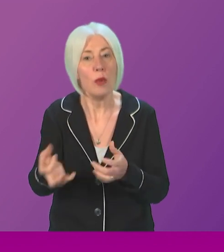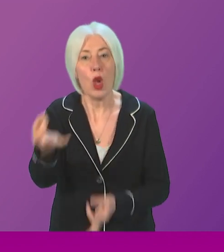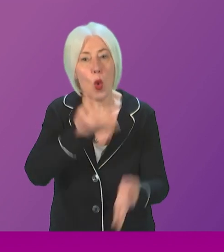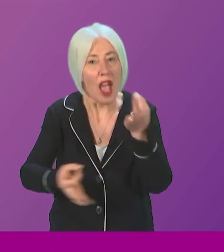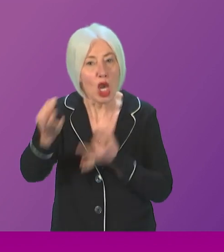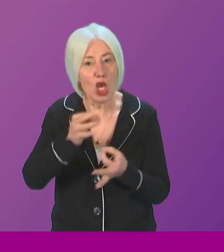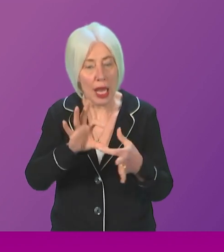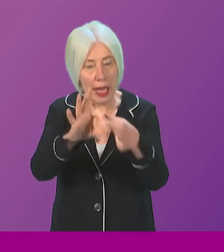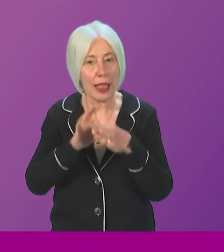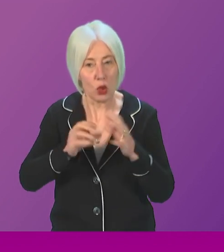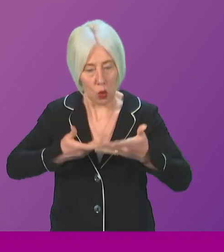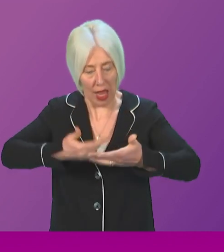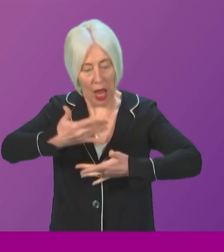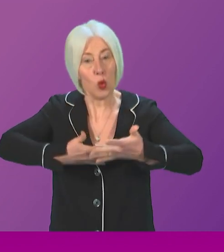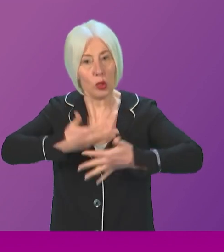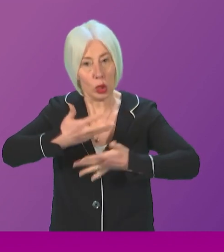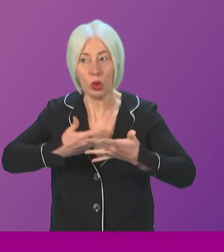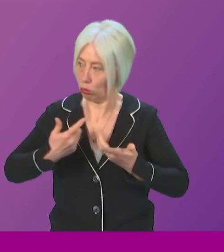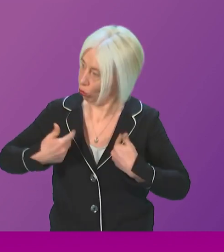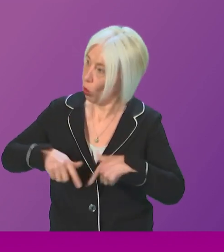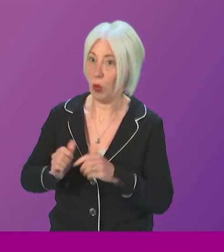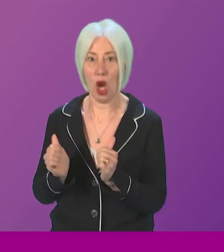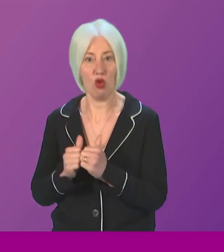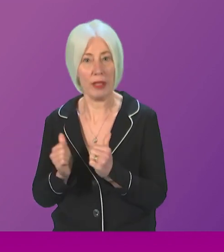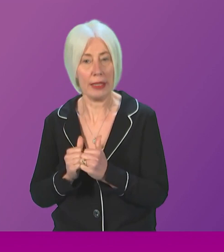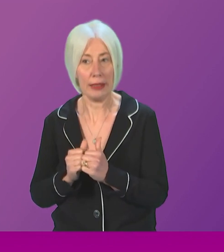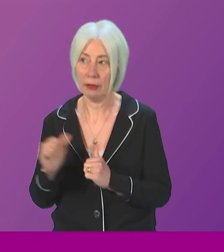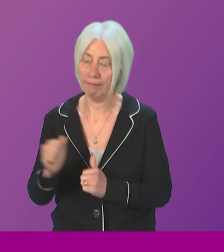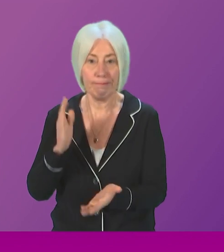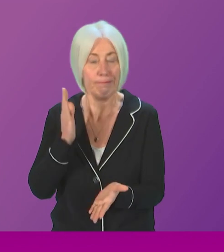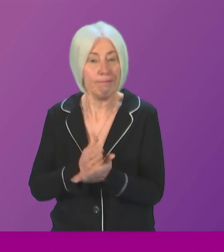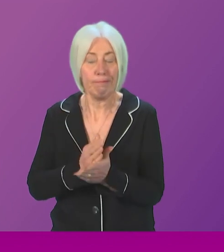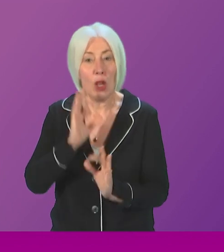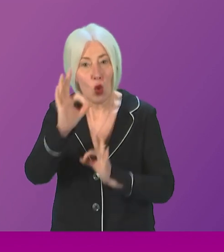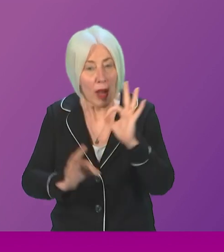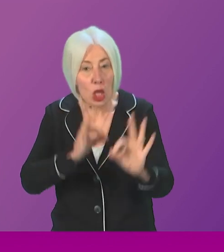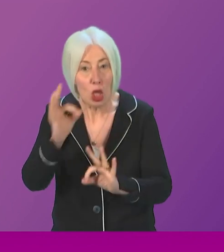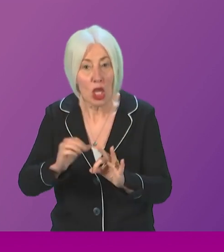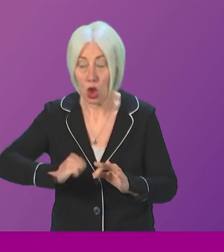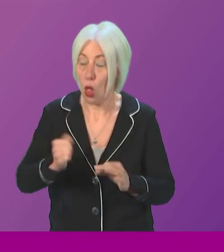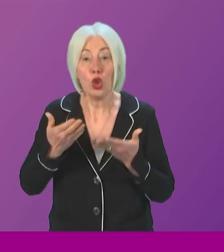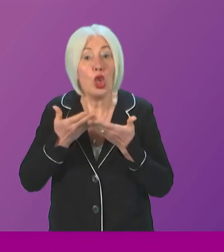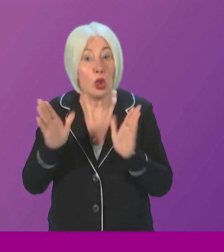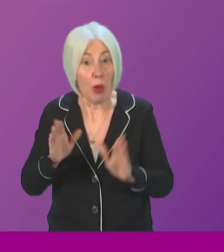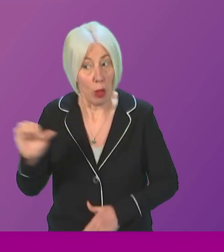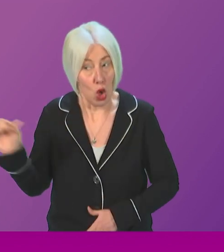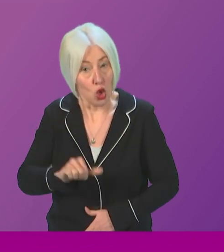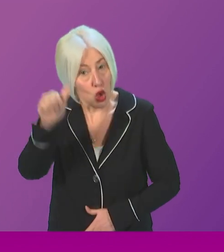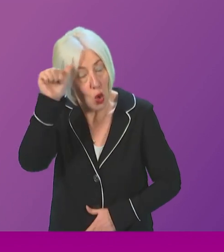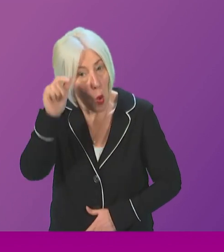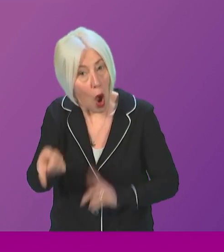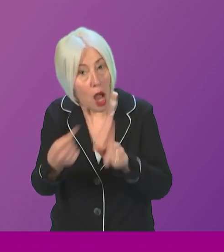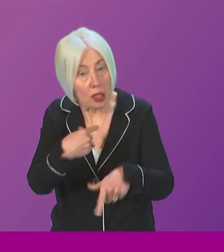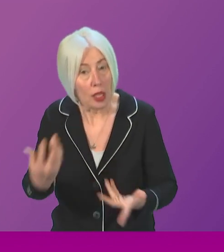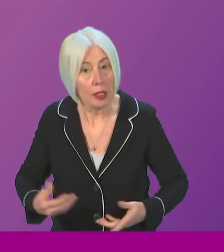about the accounts. And we agree and believe that there are legitimate questions that the Scottish public deserves to know answers